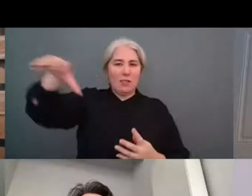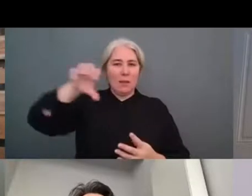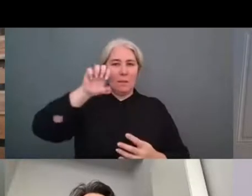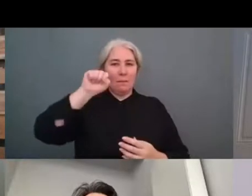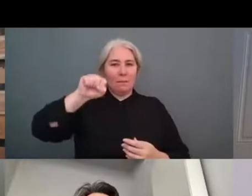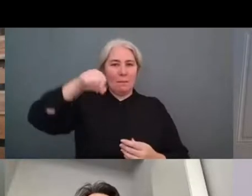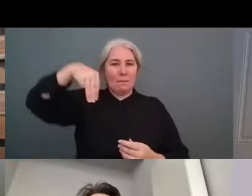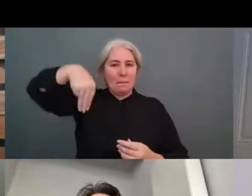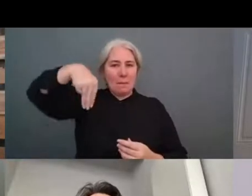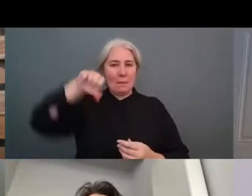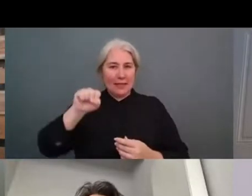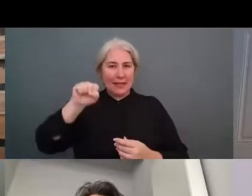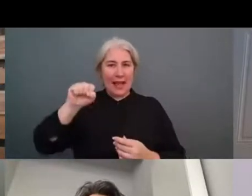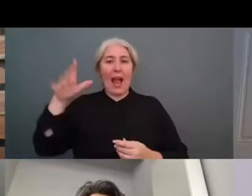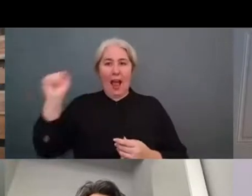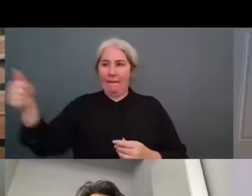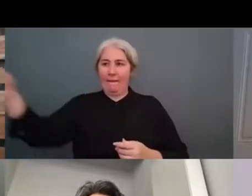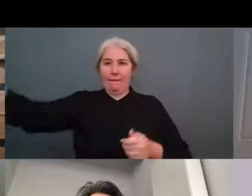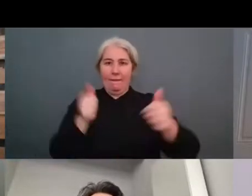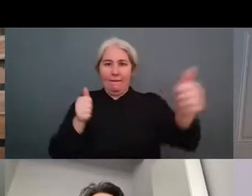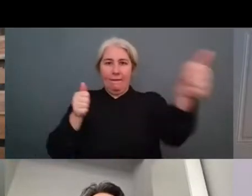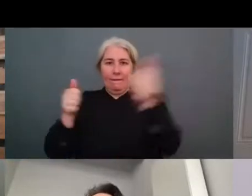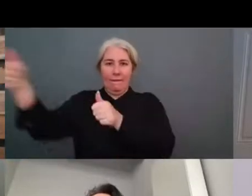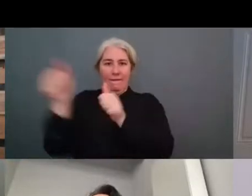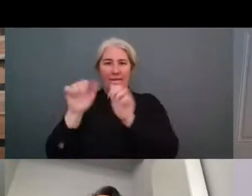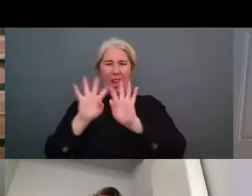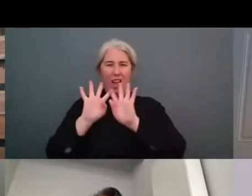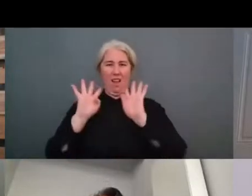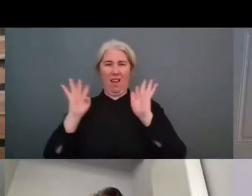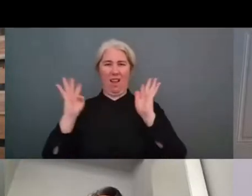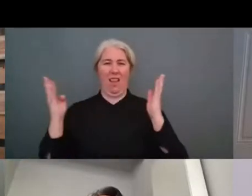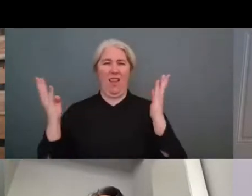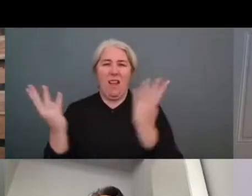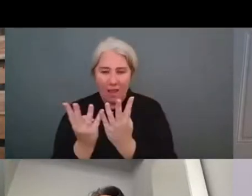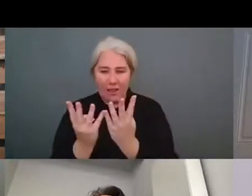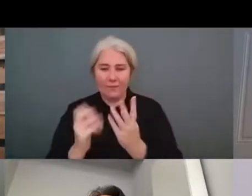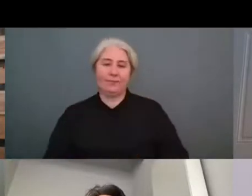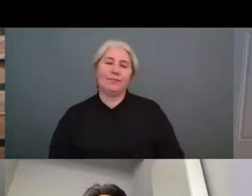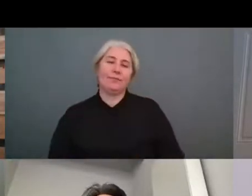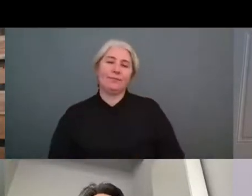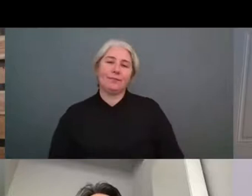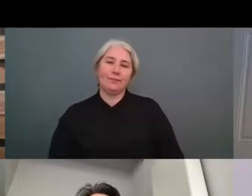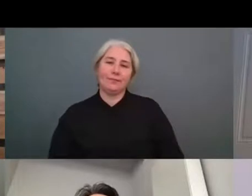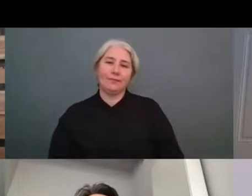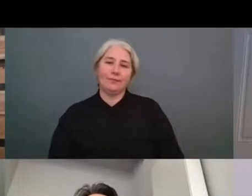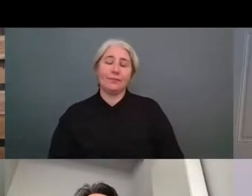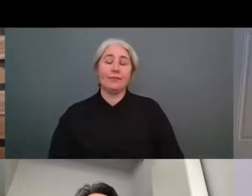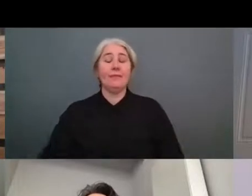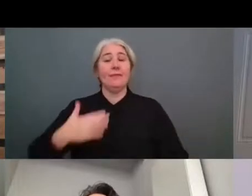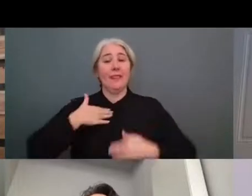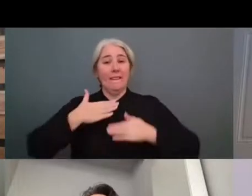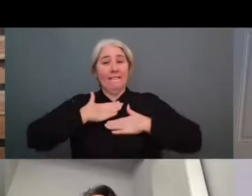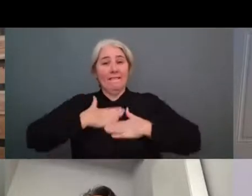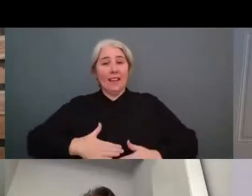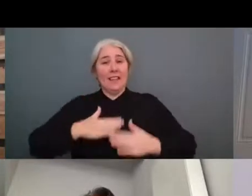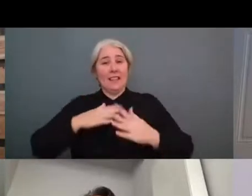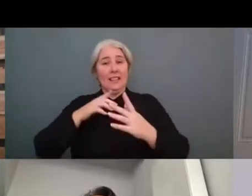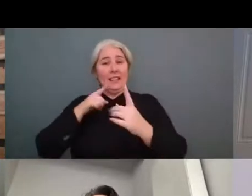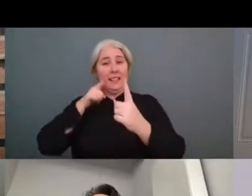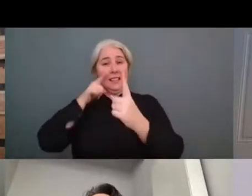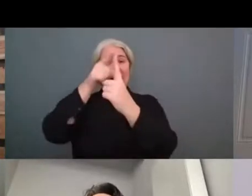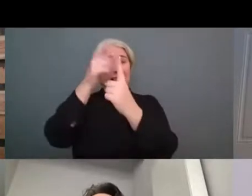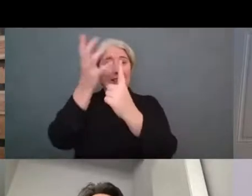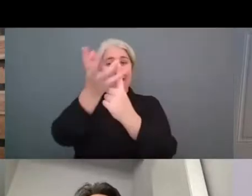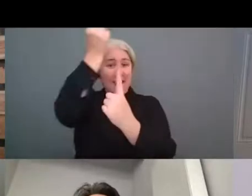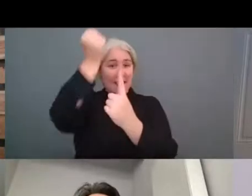representatives of the sport movement as observers and the the ultimate objective is to develop um